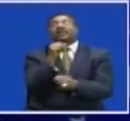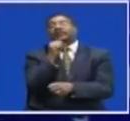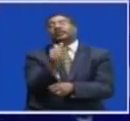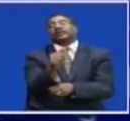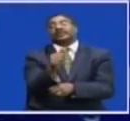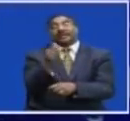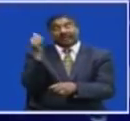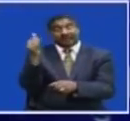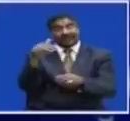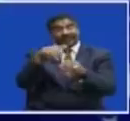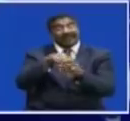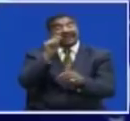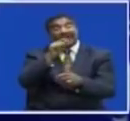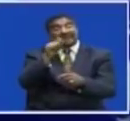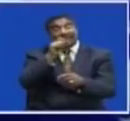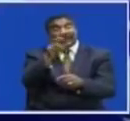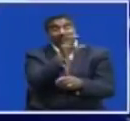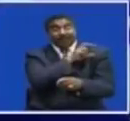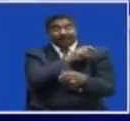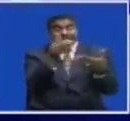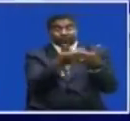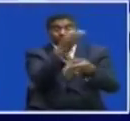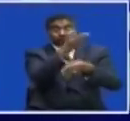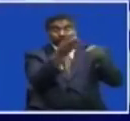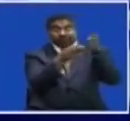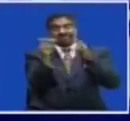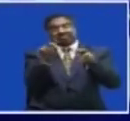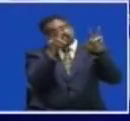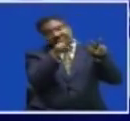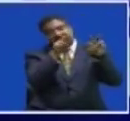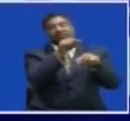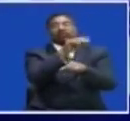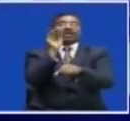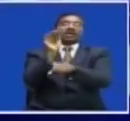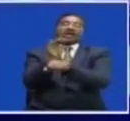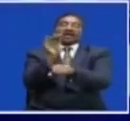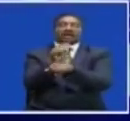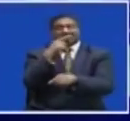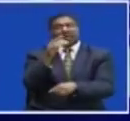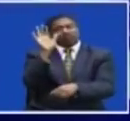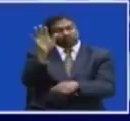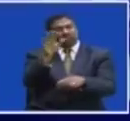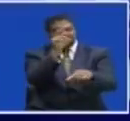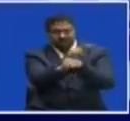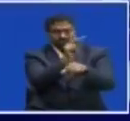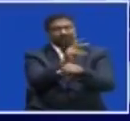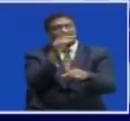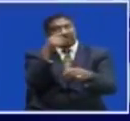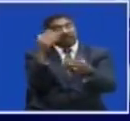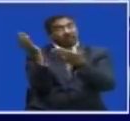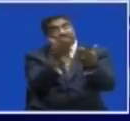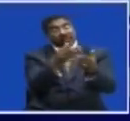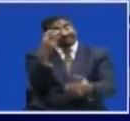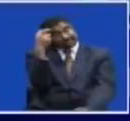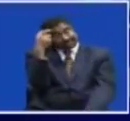toured Kanyama Police Station which is under construction The minister said government will support efforts and projects aimed at enhancing security